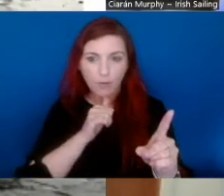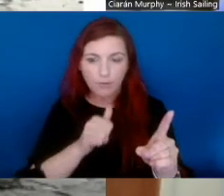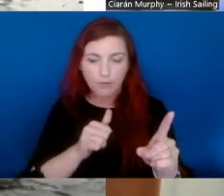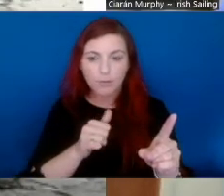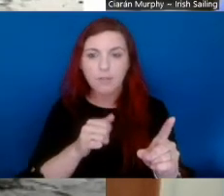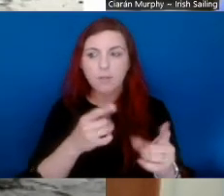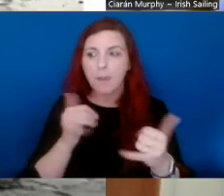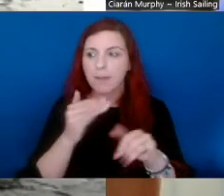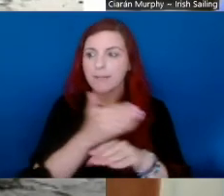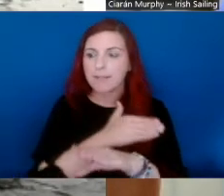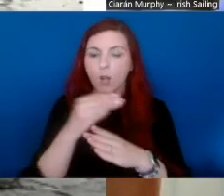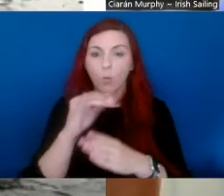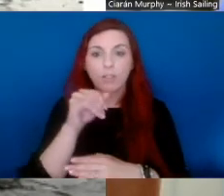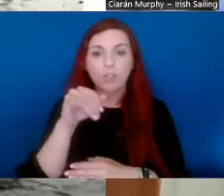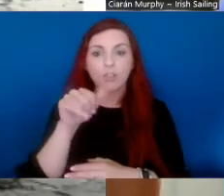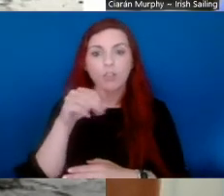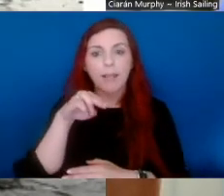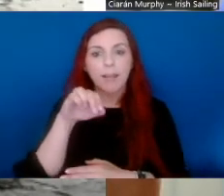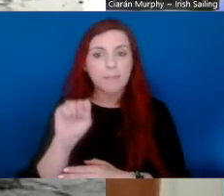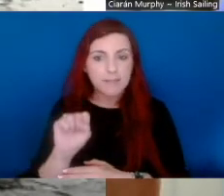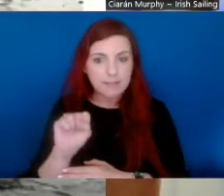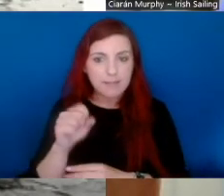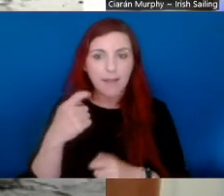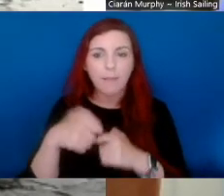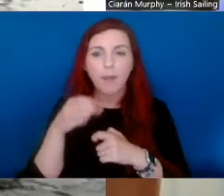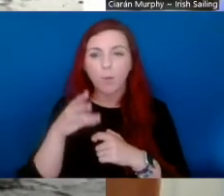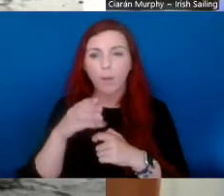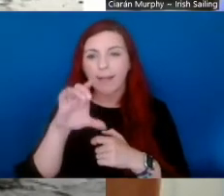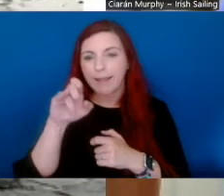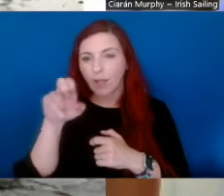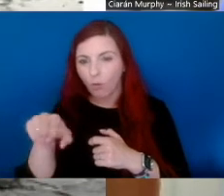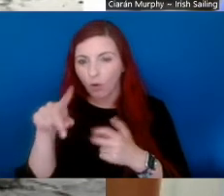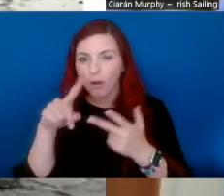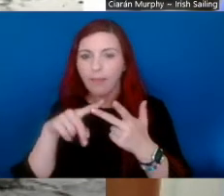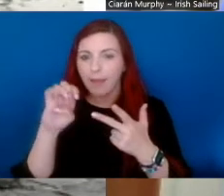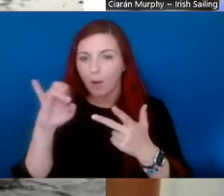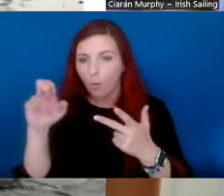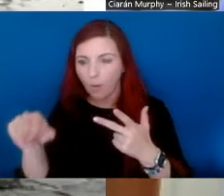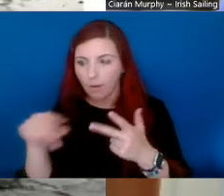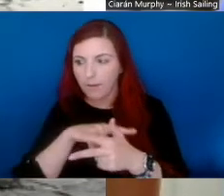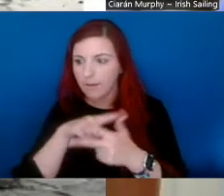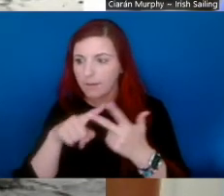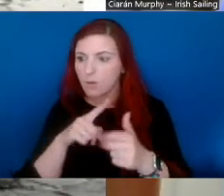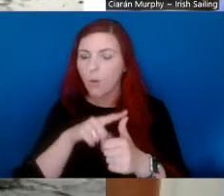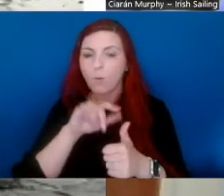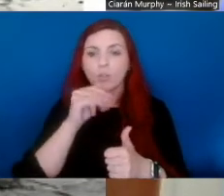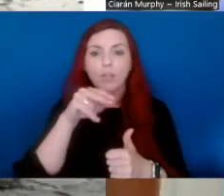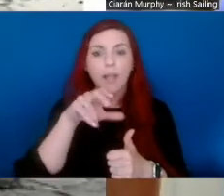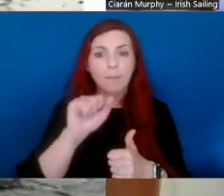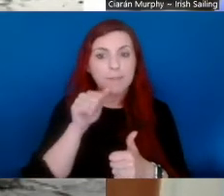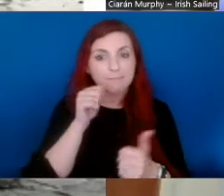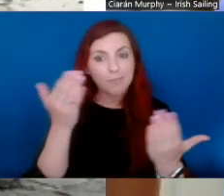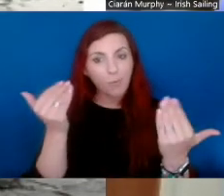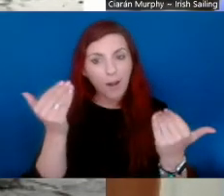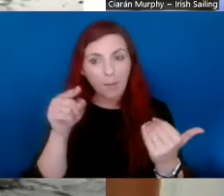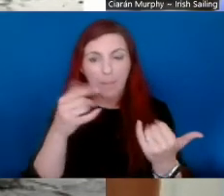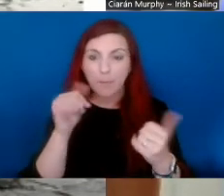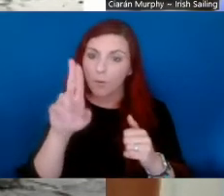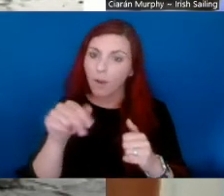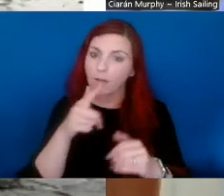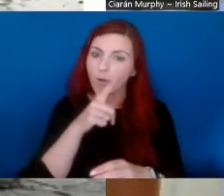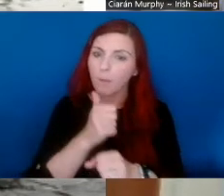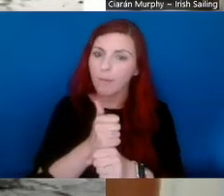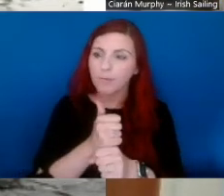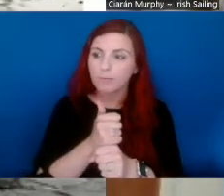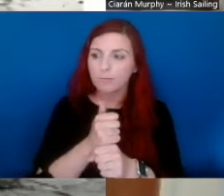audience, but we might start with James and then we'll go to Ciaran and then to Owen. So James, you're very welcome.